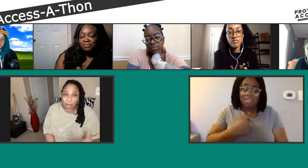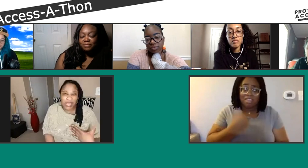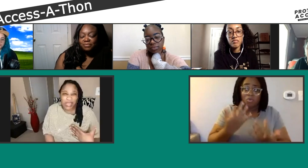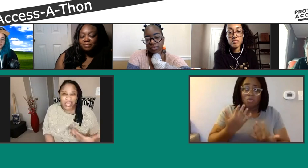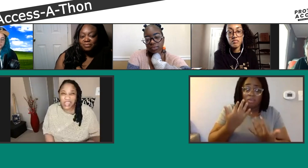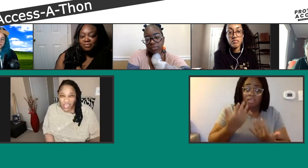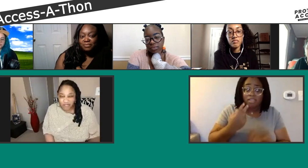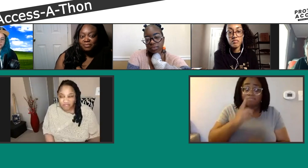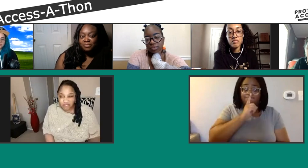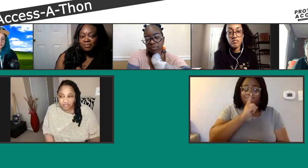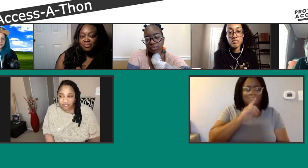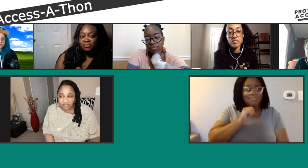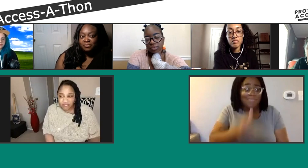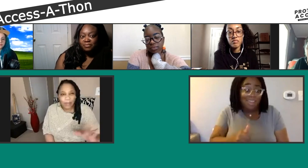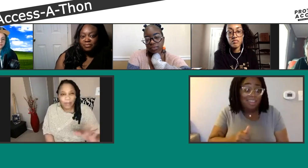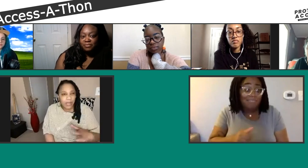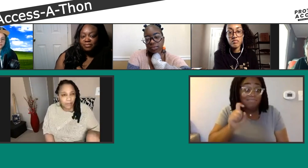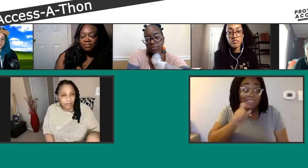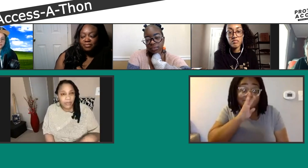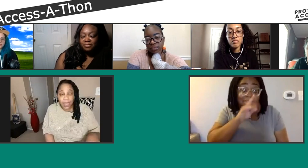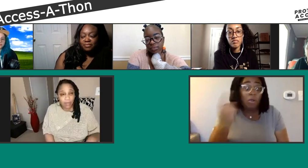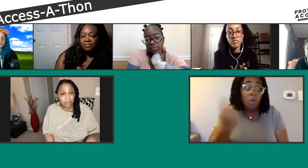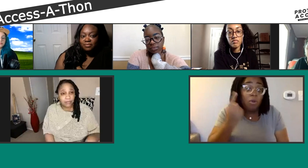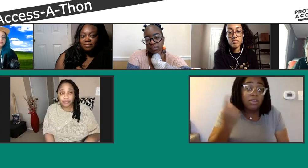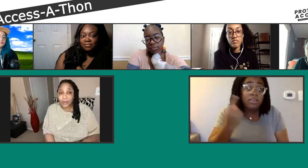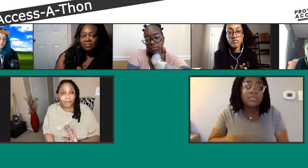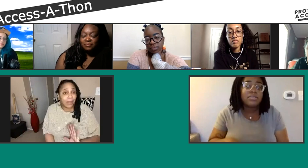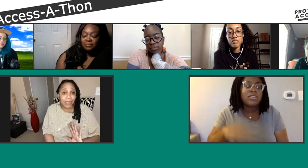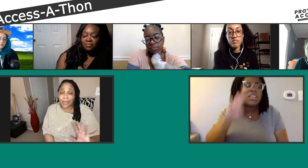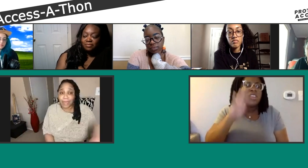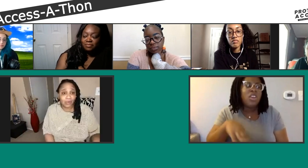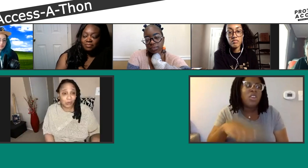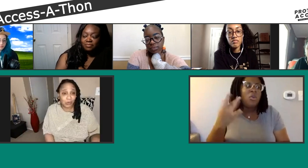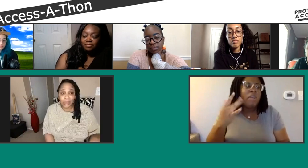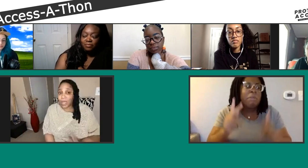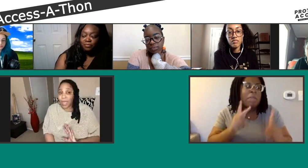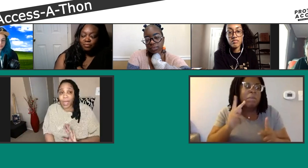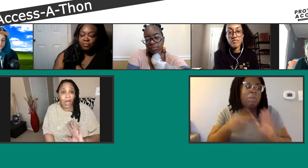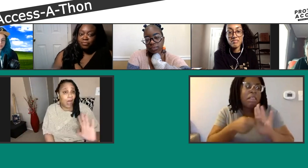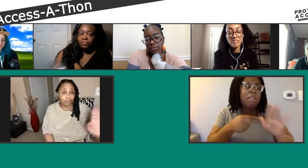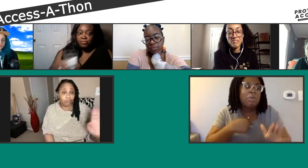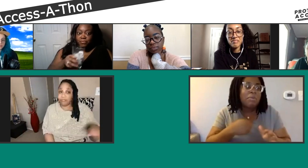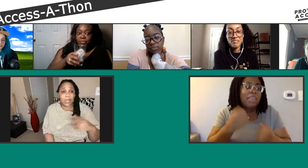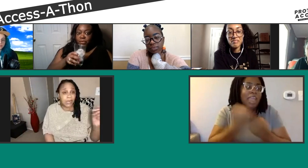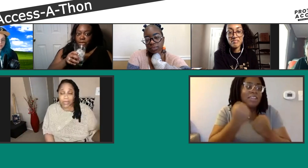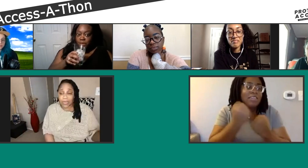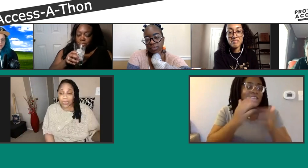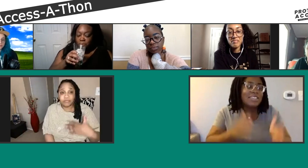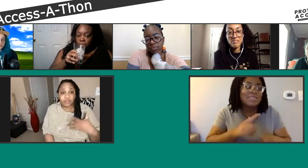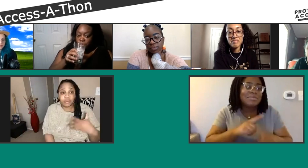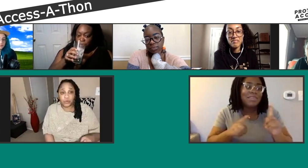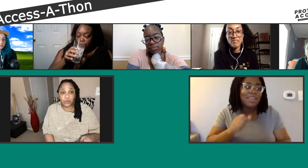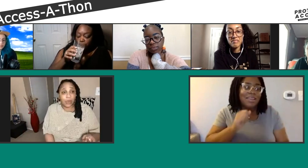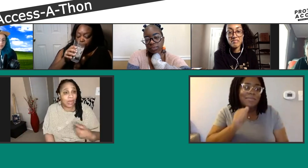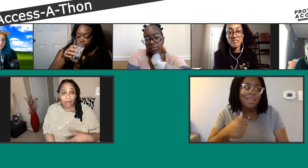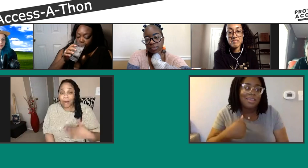So I get why people label me that, but I am absolutely, that is not me.